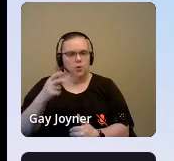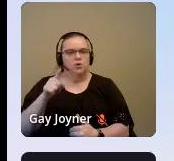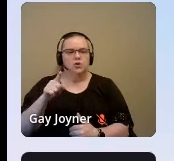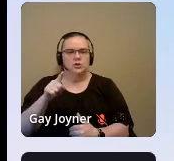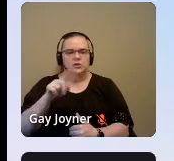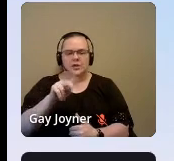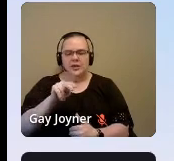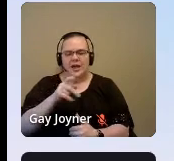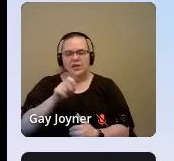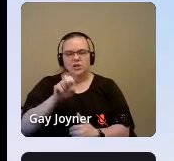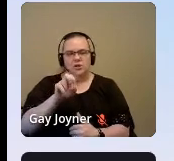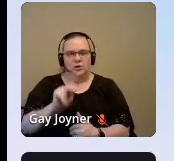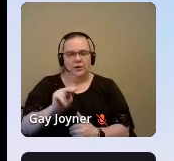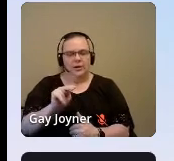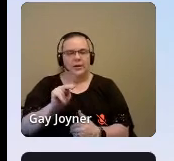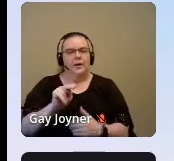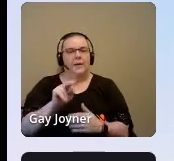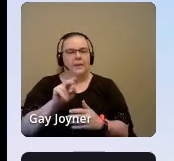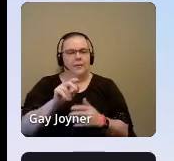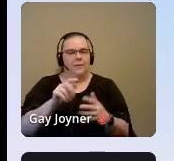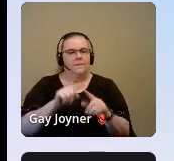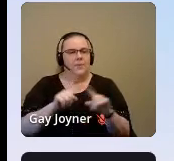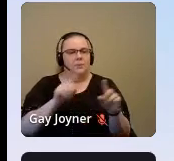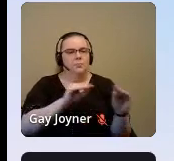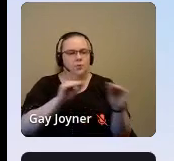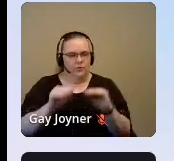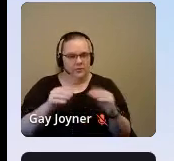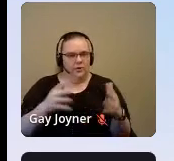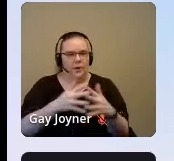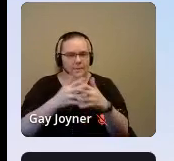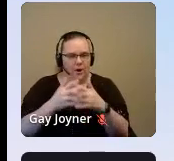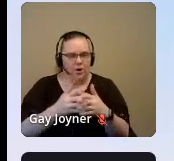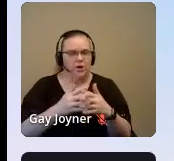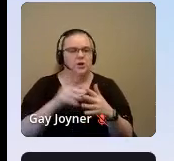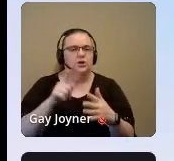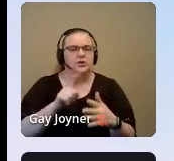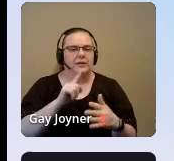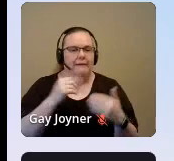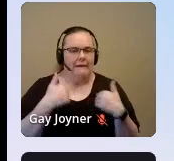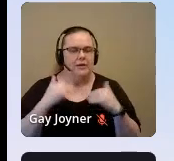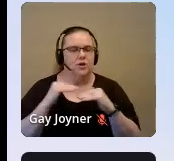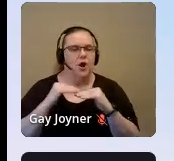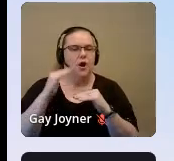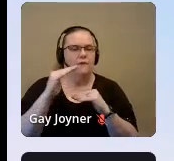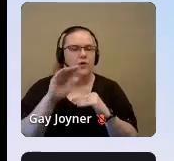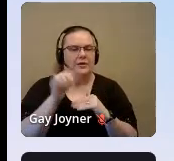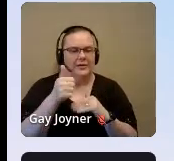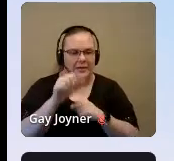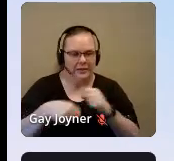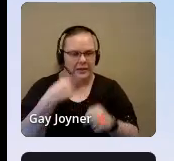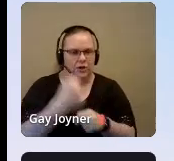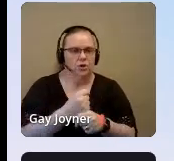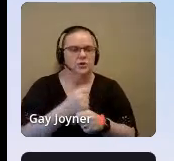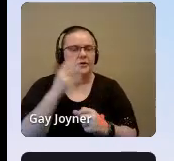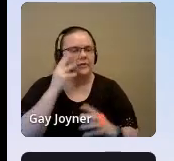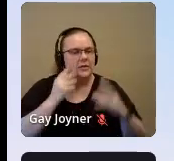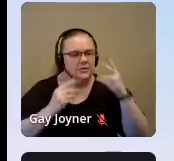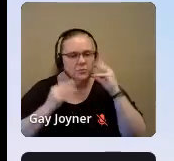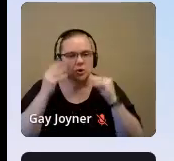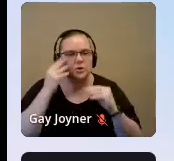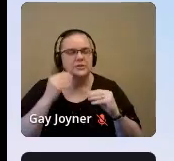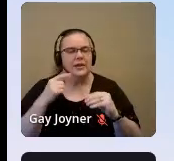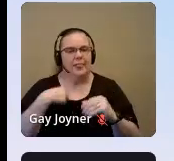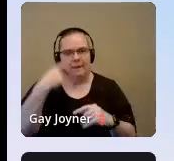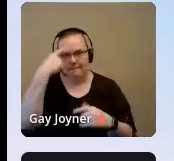writer, mental health advocate, and facilitator. She has over a decade of experience in working in the